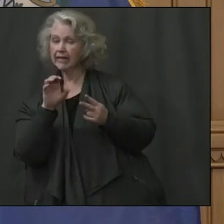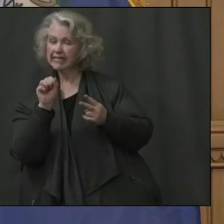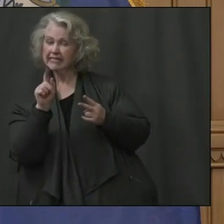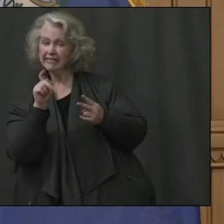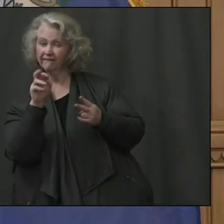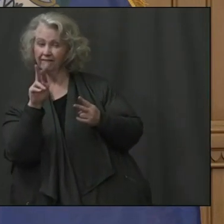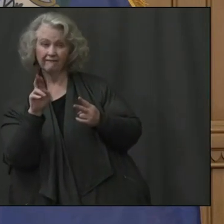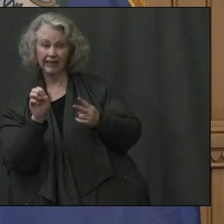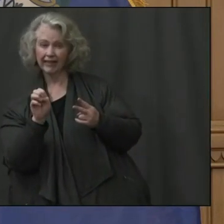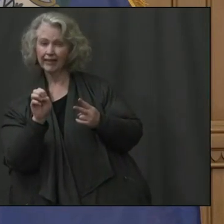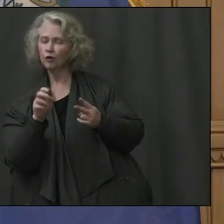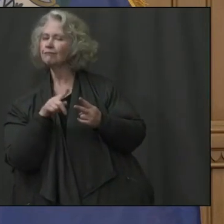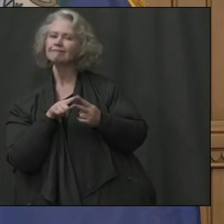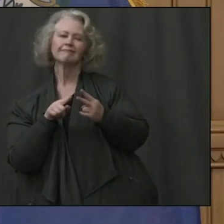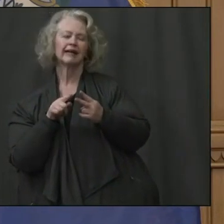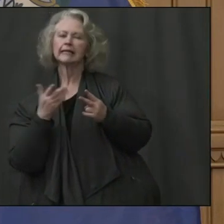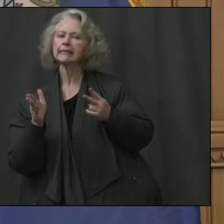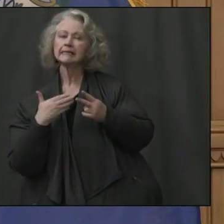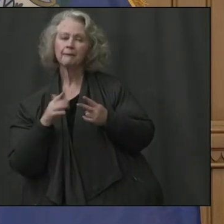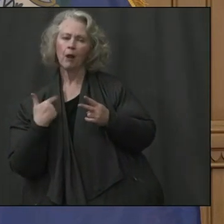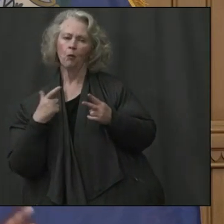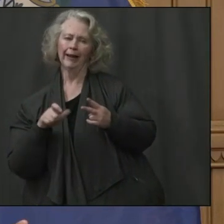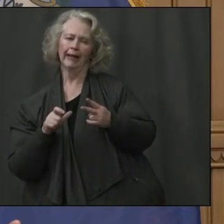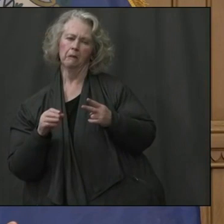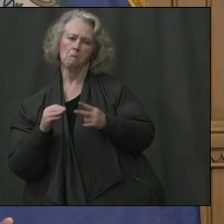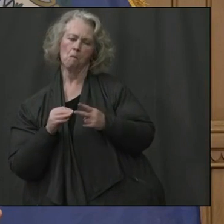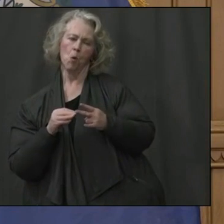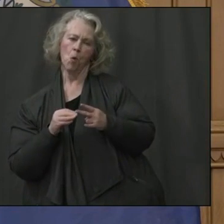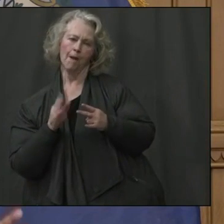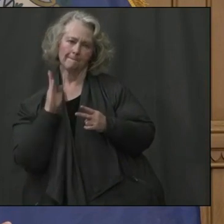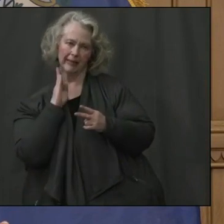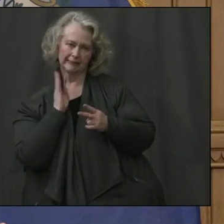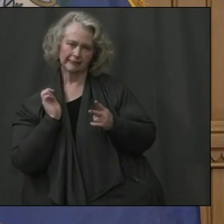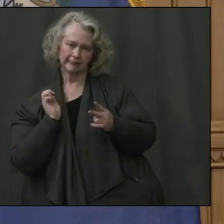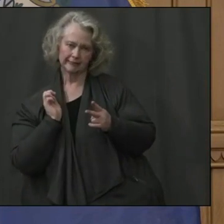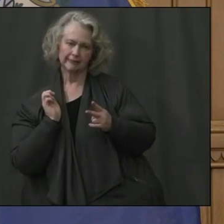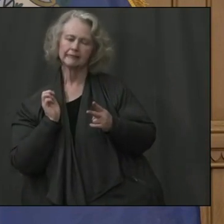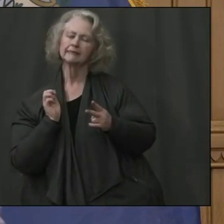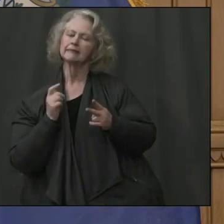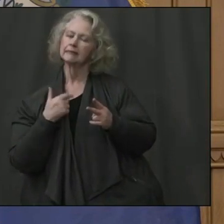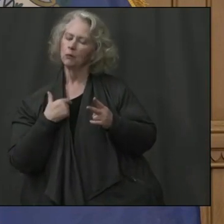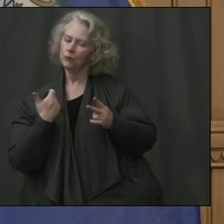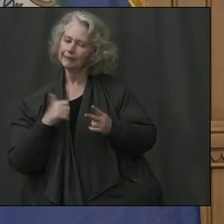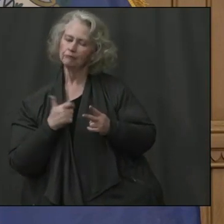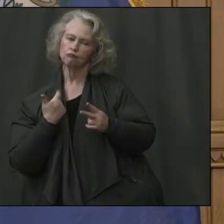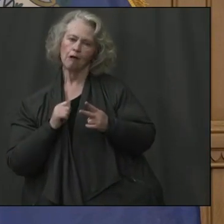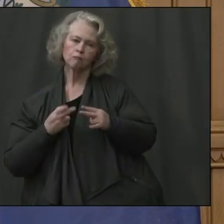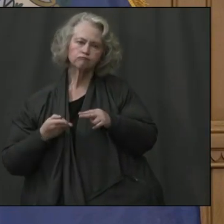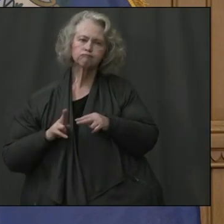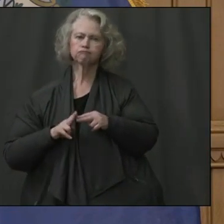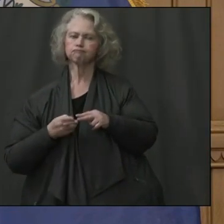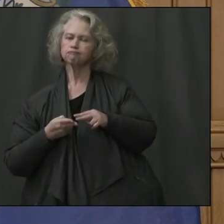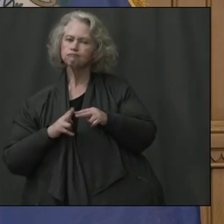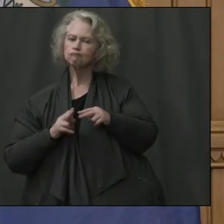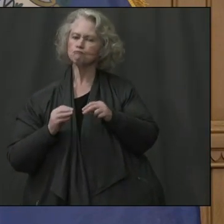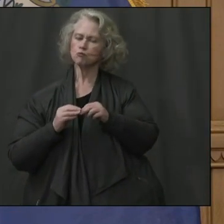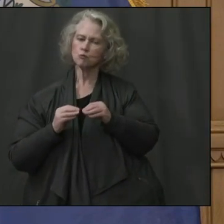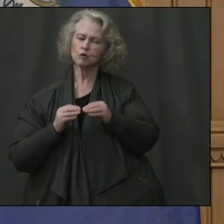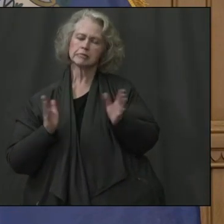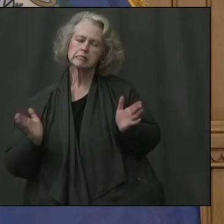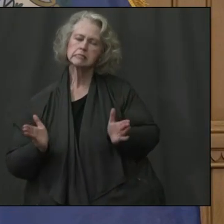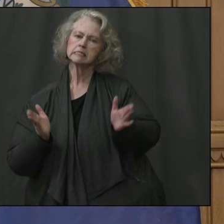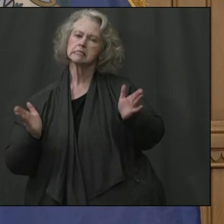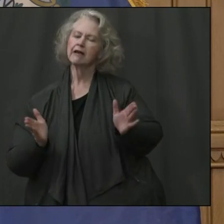need more hospital beds. So whatever it is, we are ramping up. We're adding on additional capacity. We're encouraging volunteers. We're